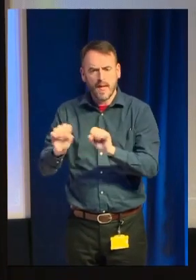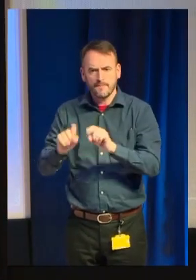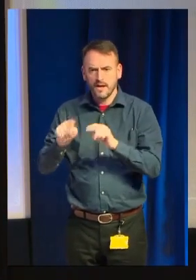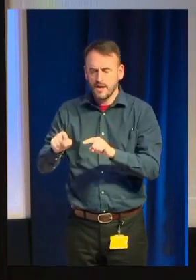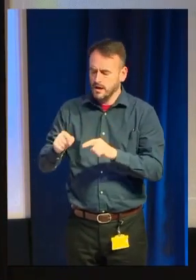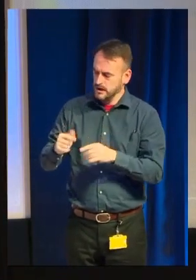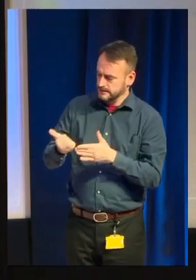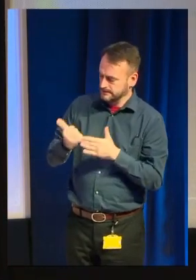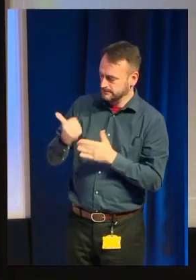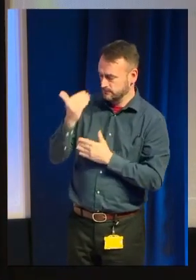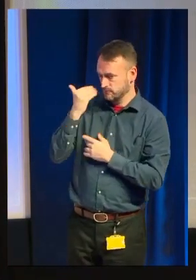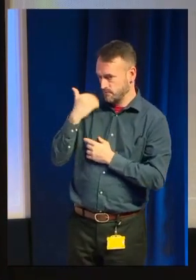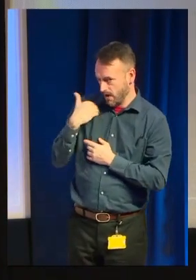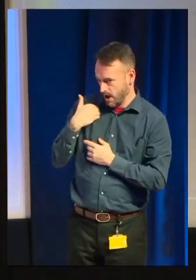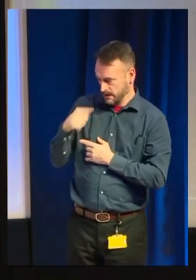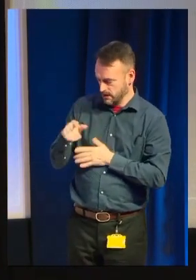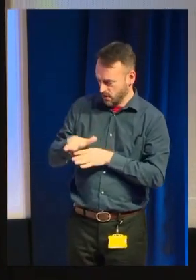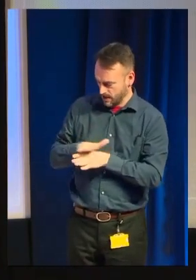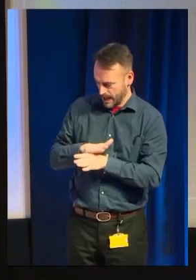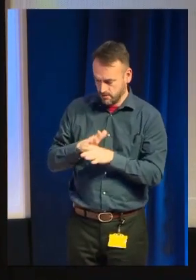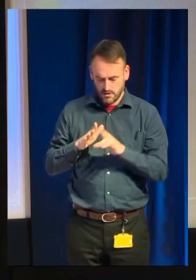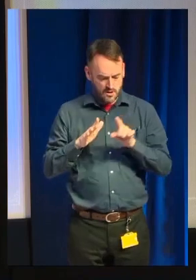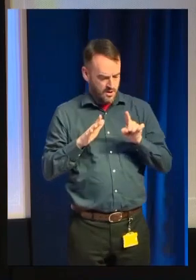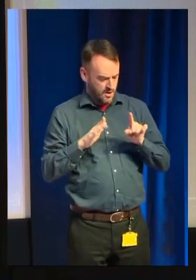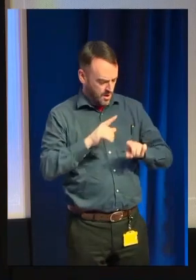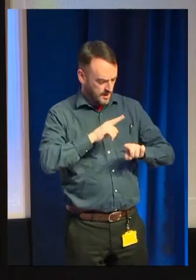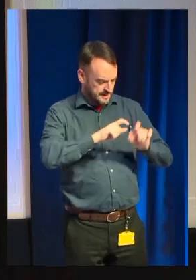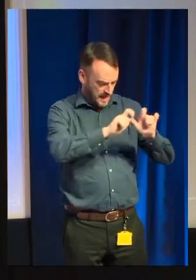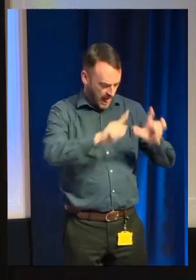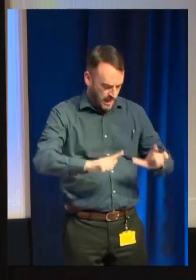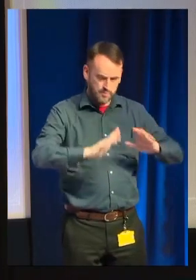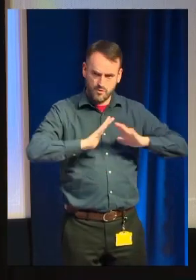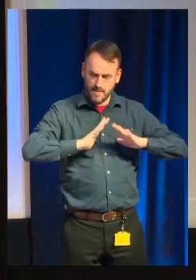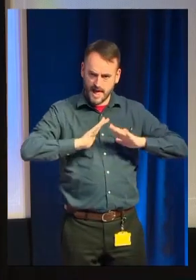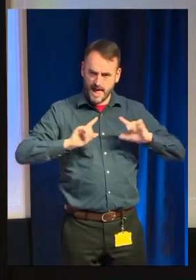in which I was preparing these slides for you. So I'm feeling really like philosophical.